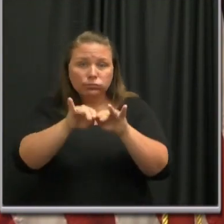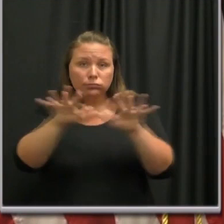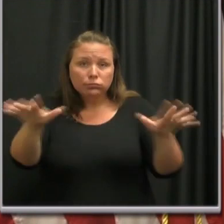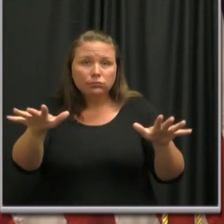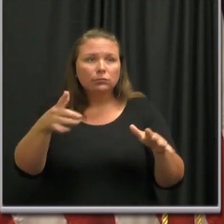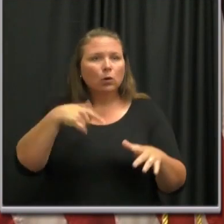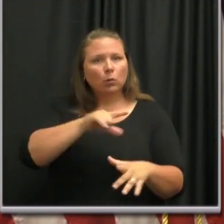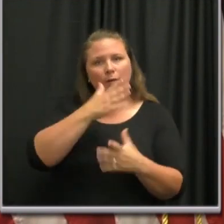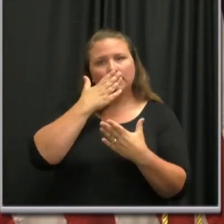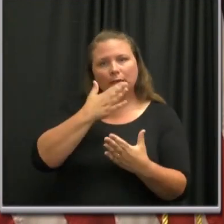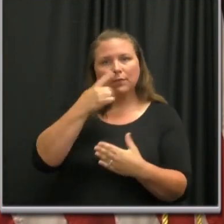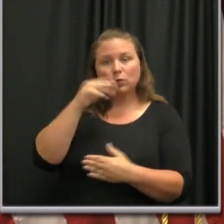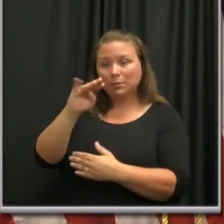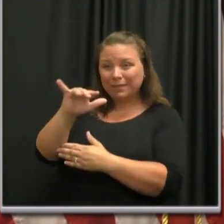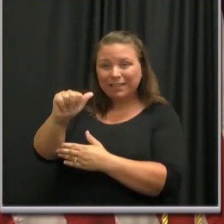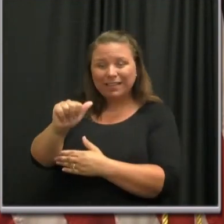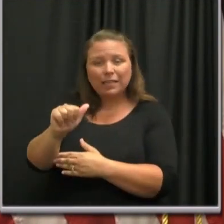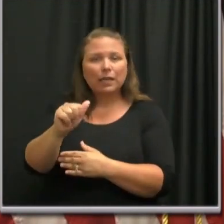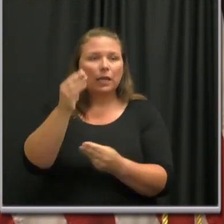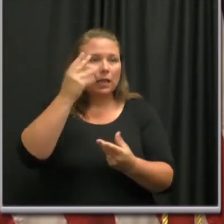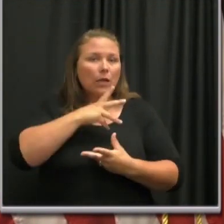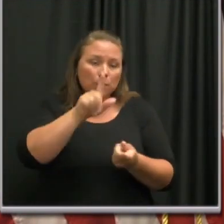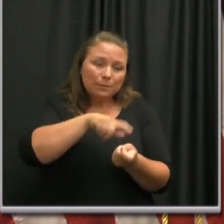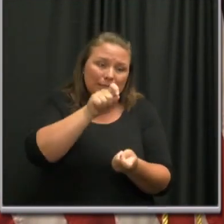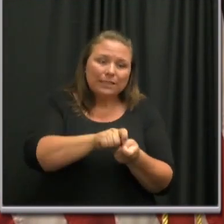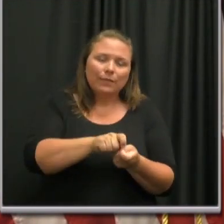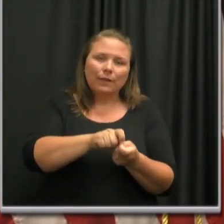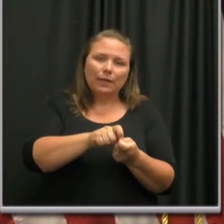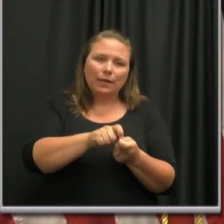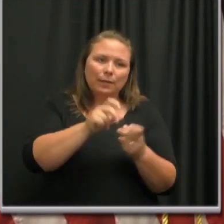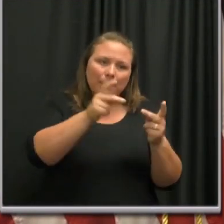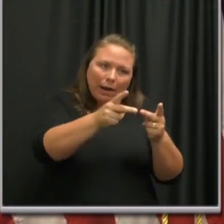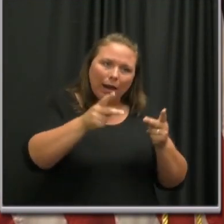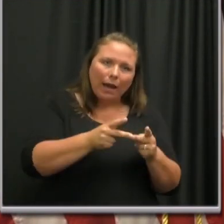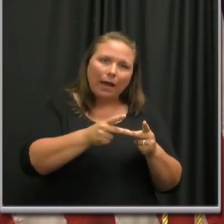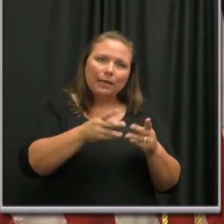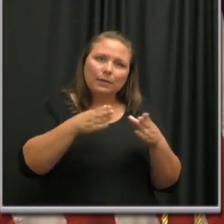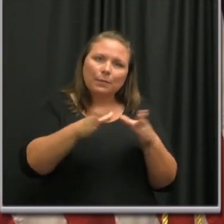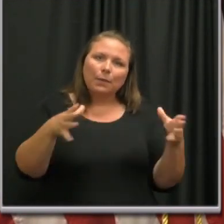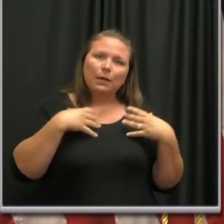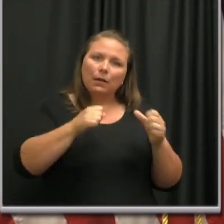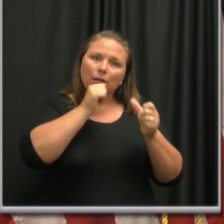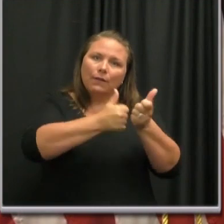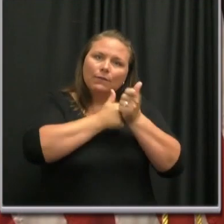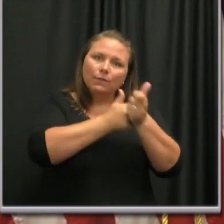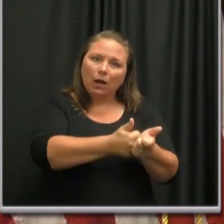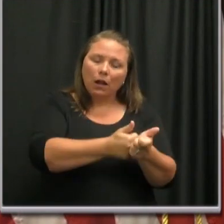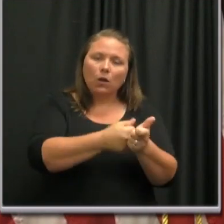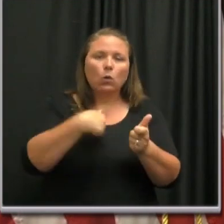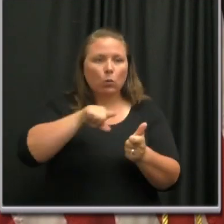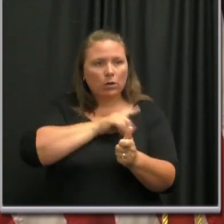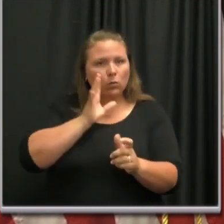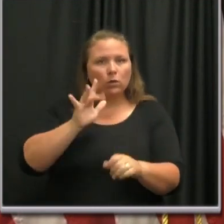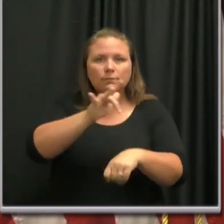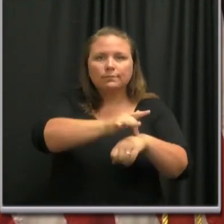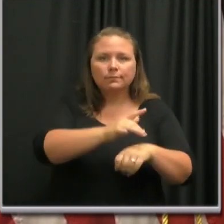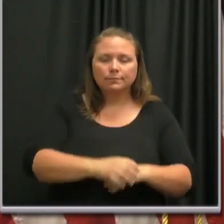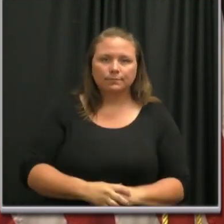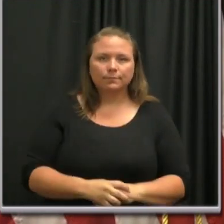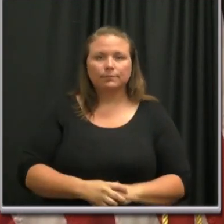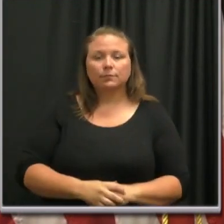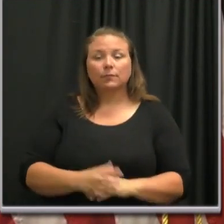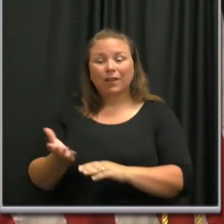we would be grateful. Let us know the specific cases where public health is not being protected. And